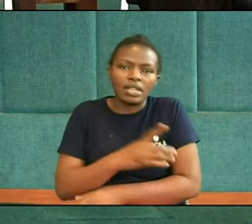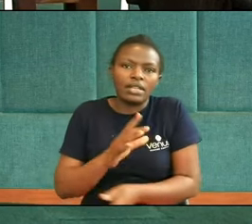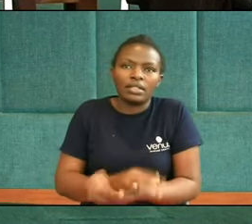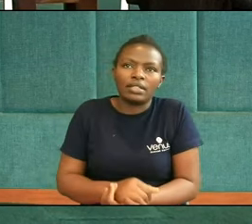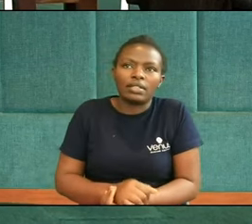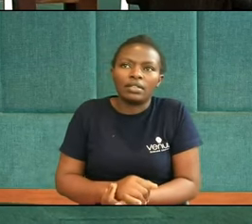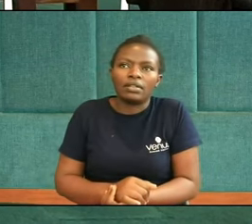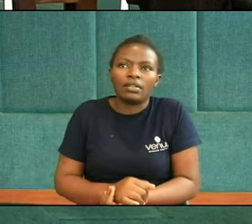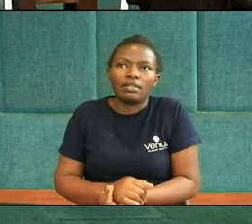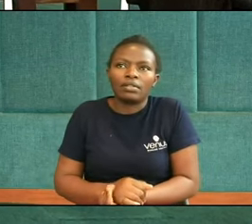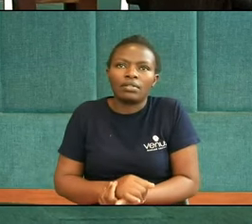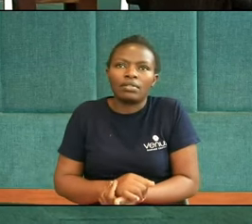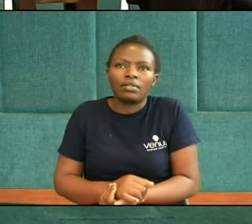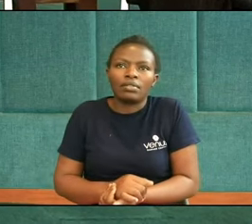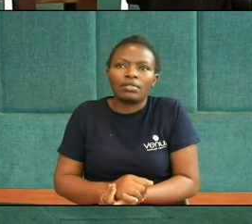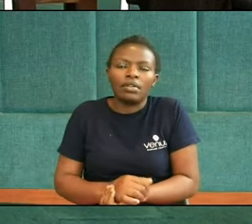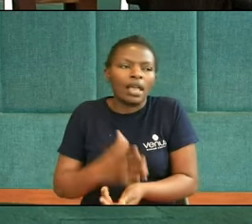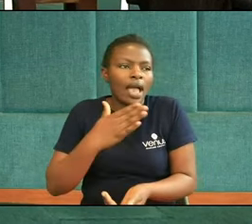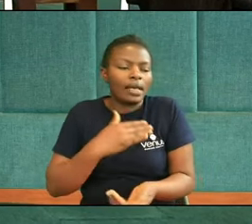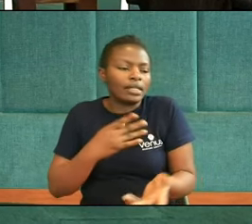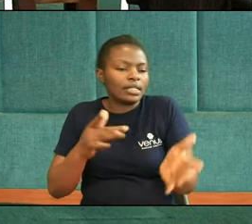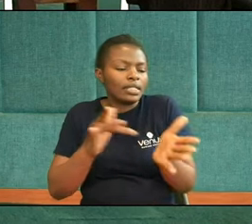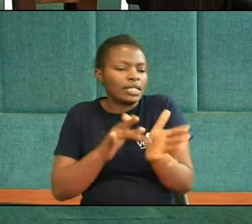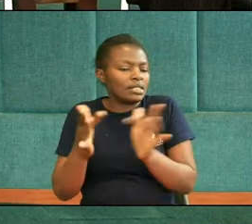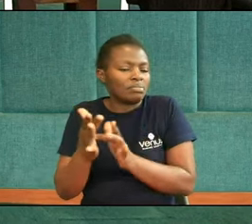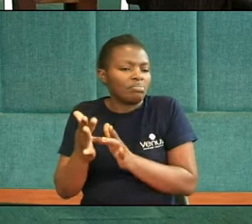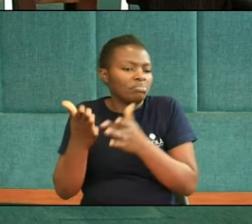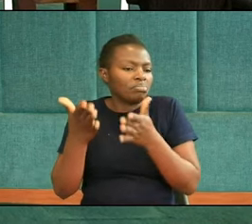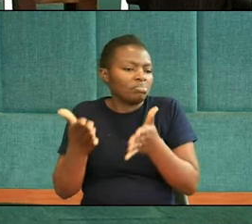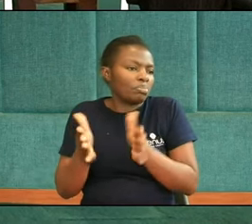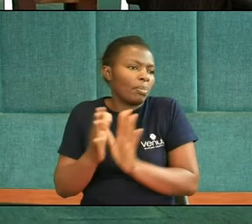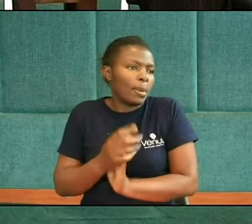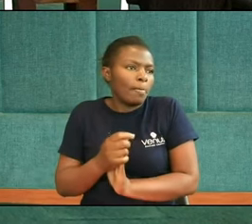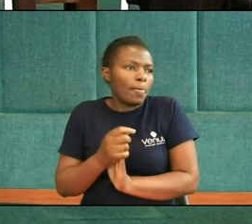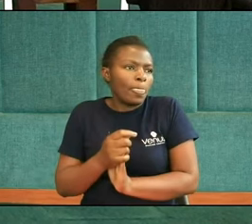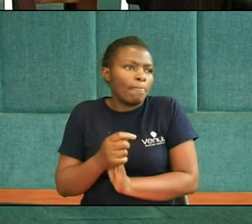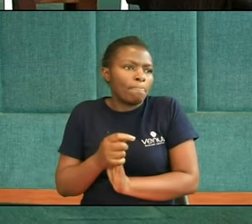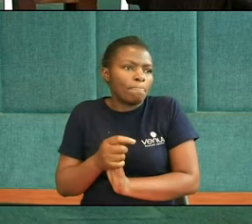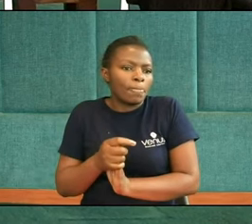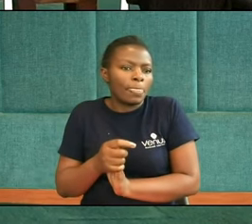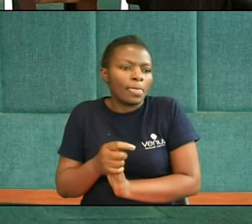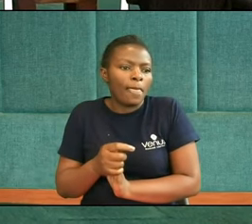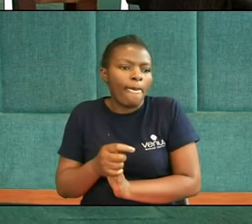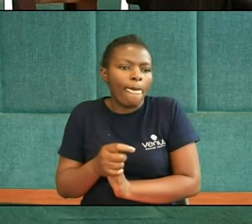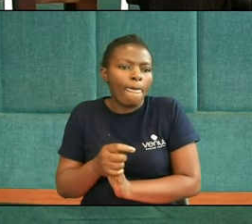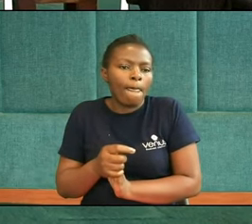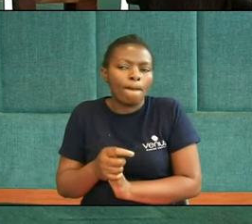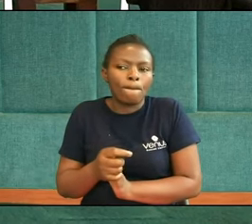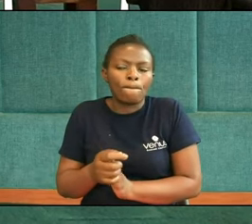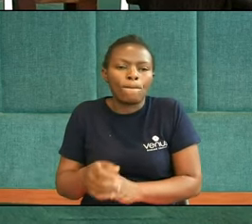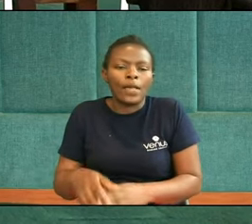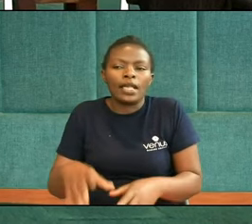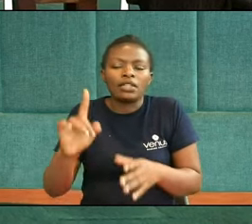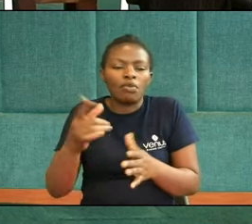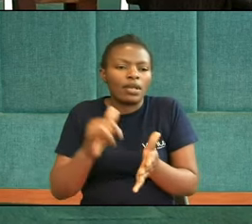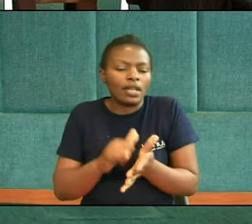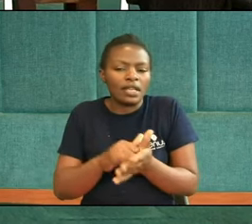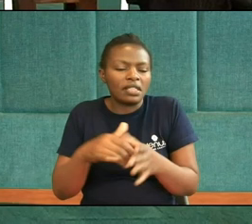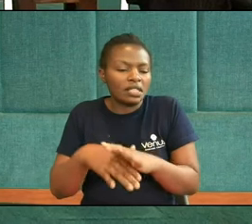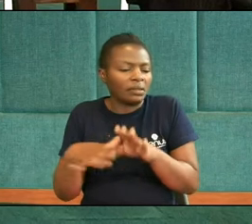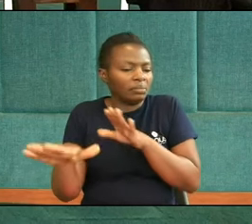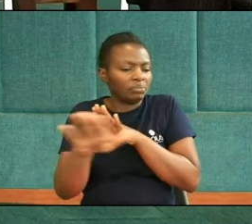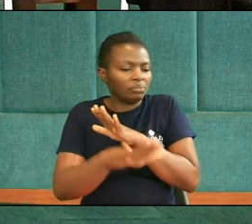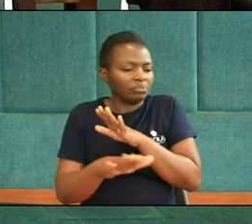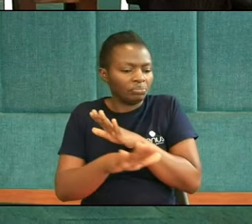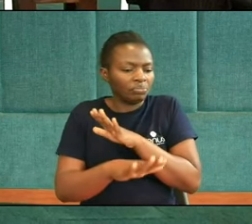Particularly, you know, and Jesus' role In that space Particularly, you know, you